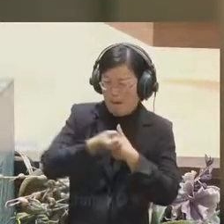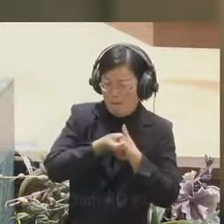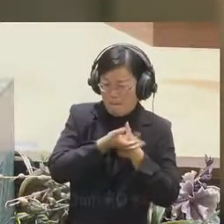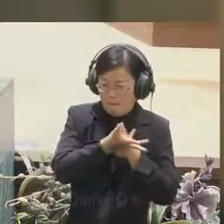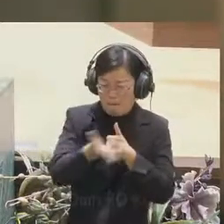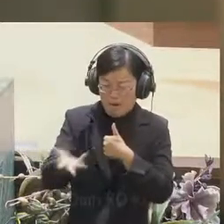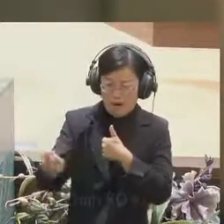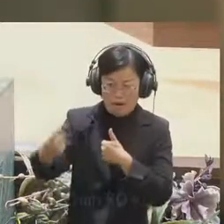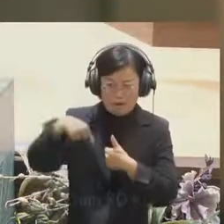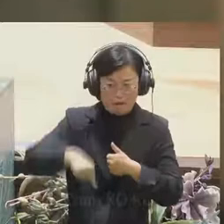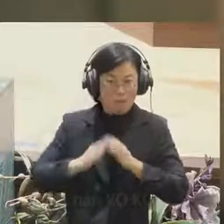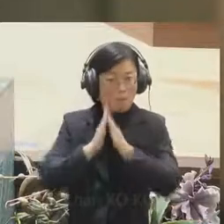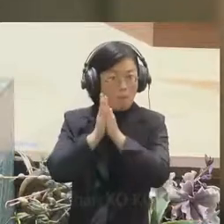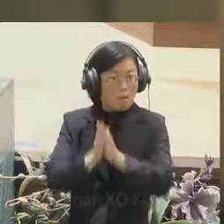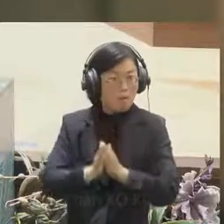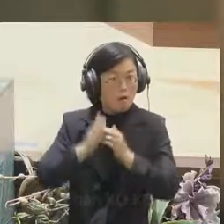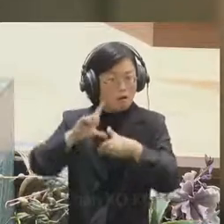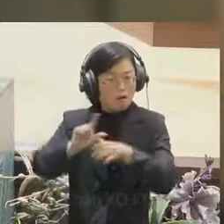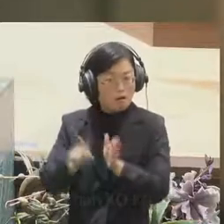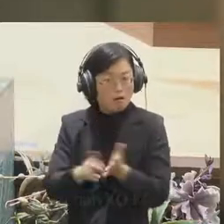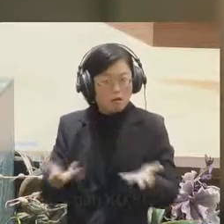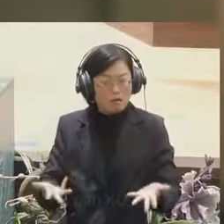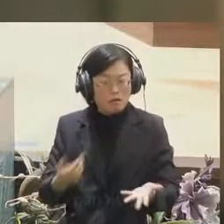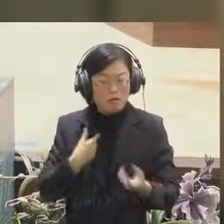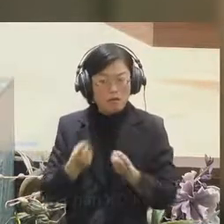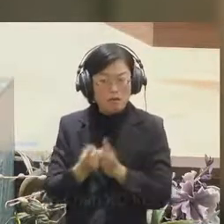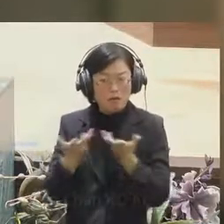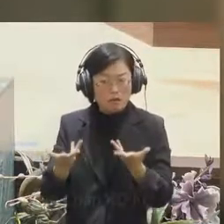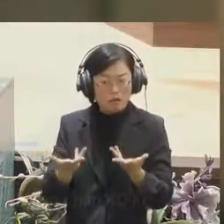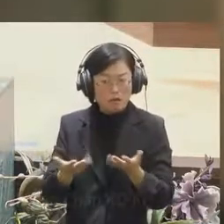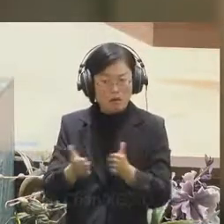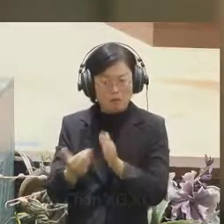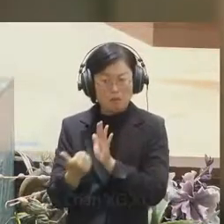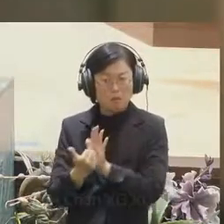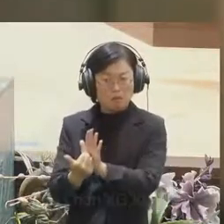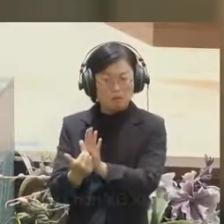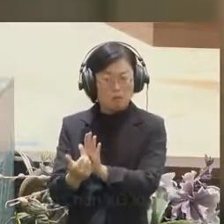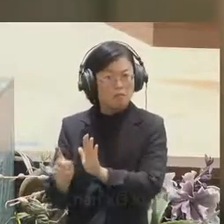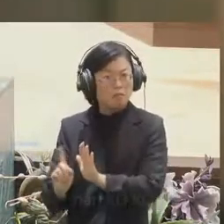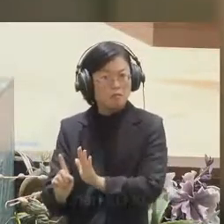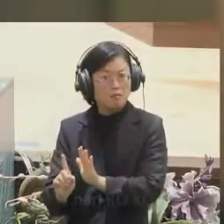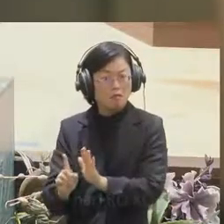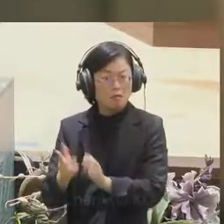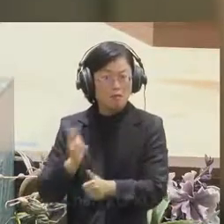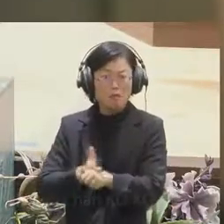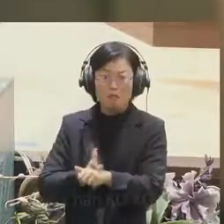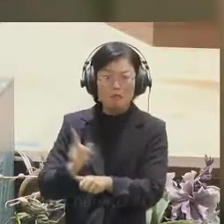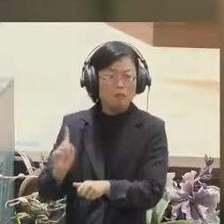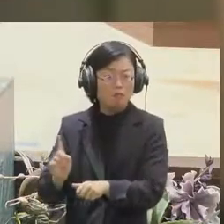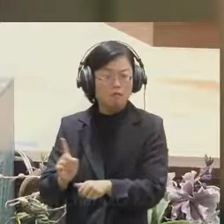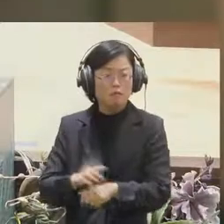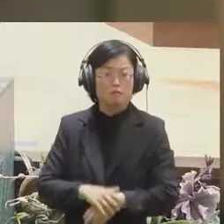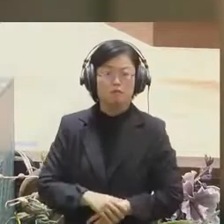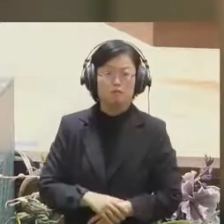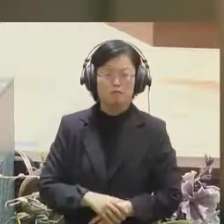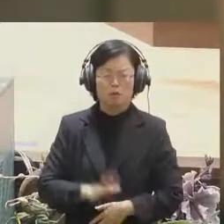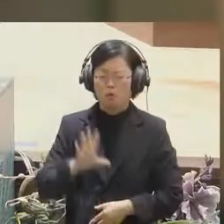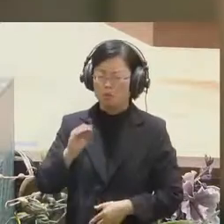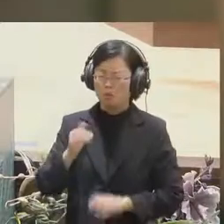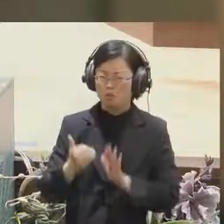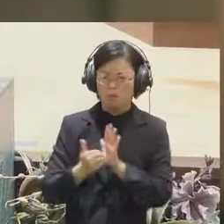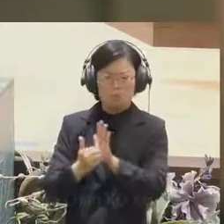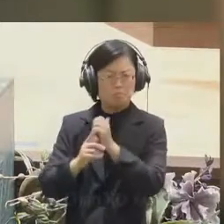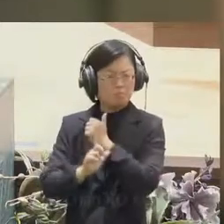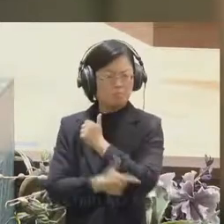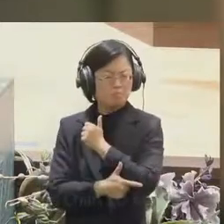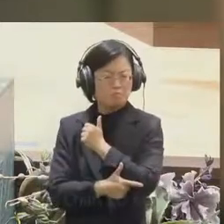and which kind of proactive measures could we takeas expected the virus spread to the